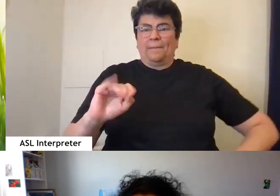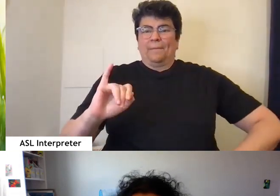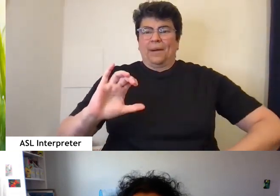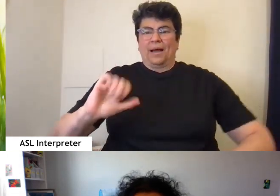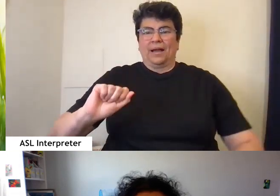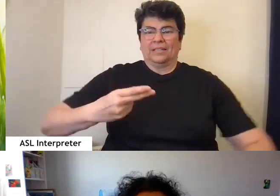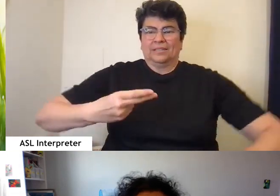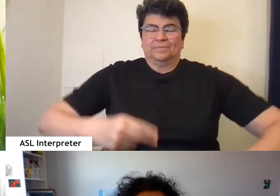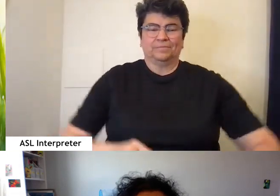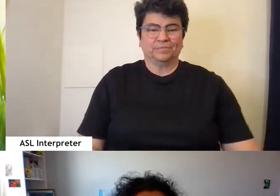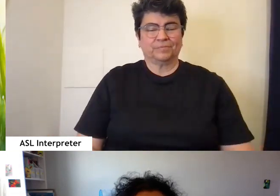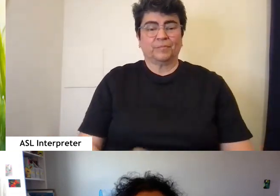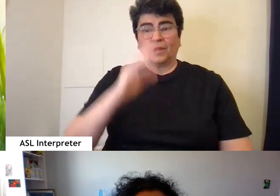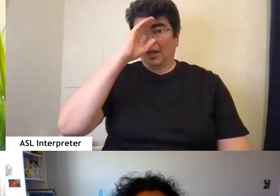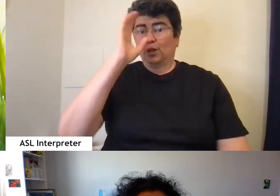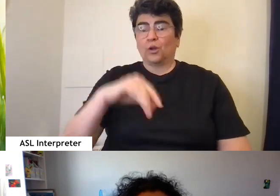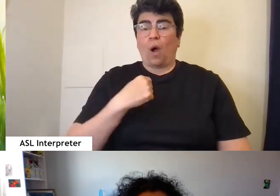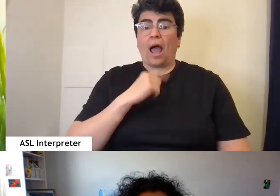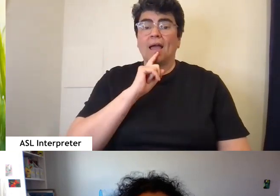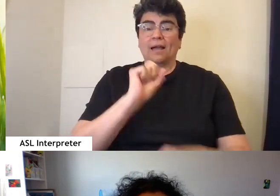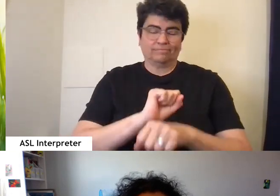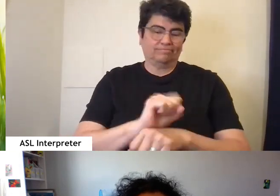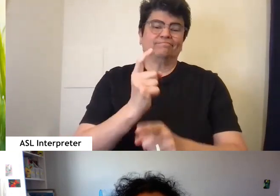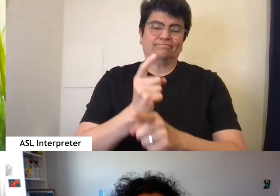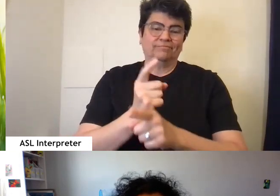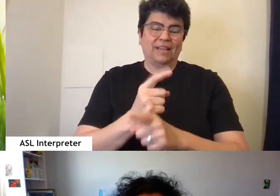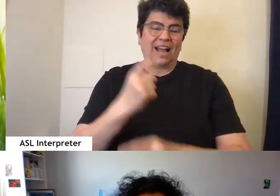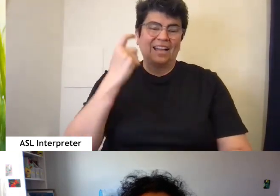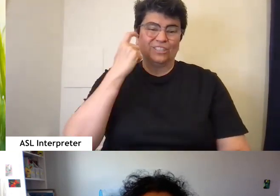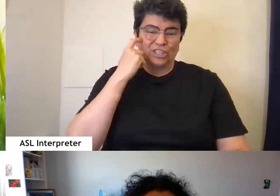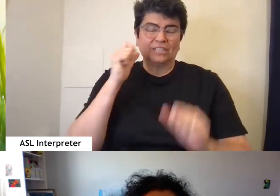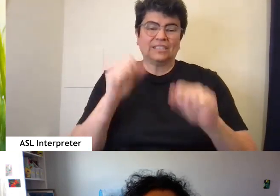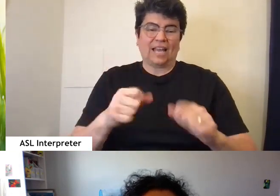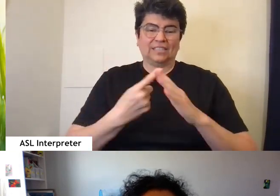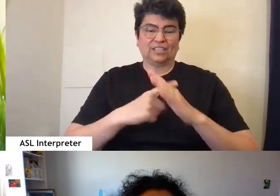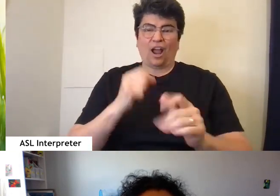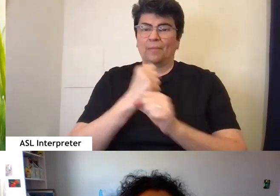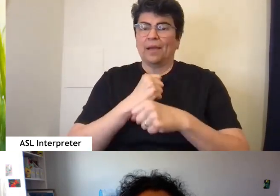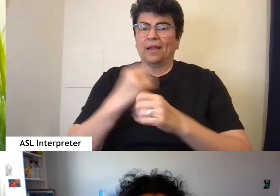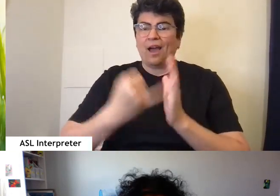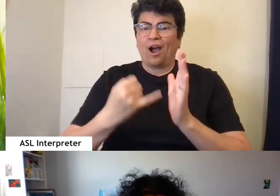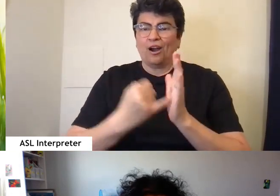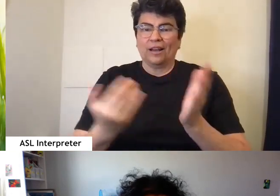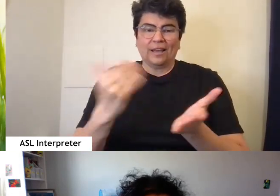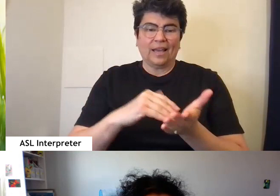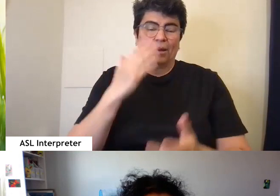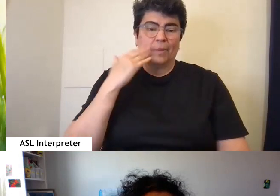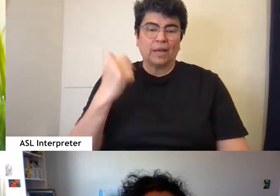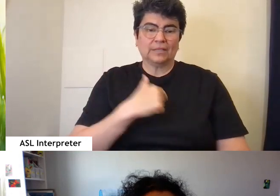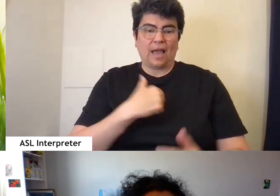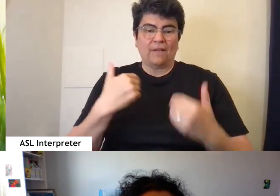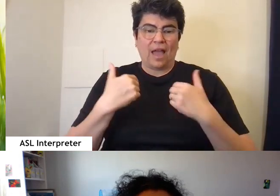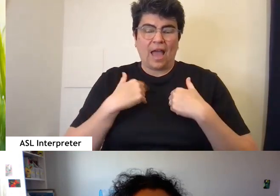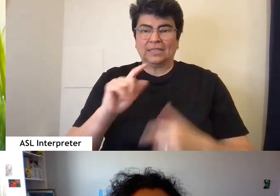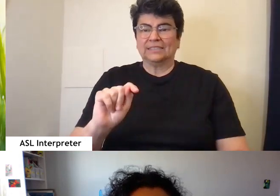Well, you know, I actually write and I just am able to start making art again, because I have had